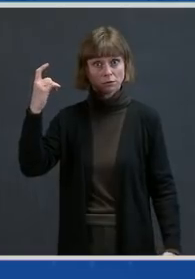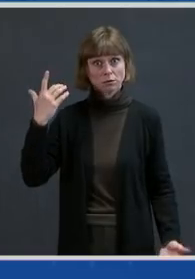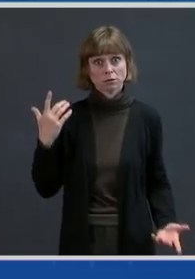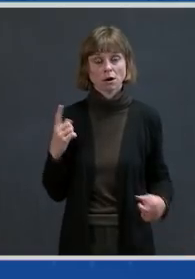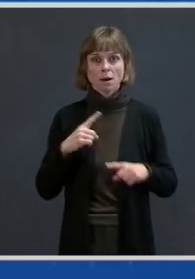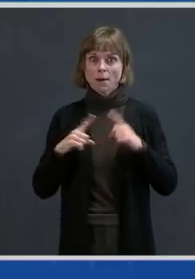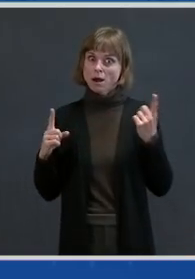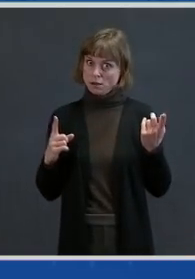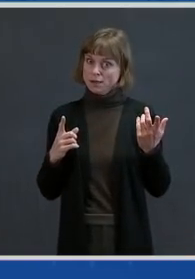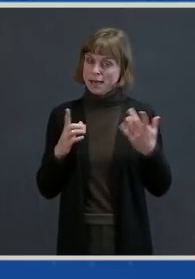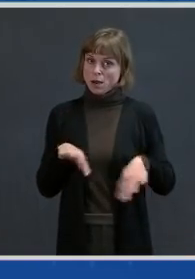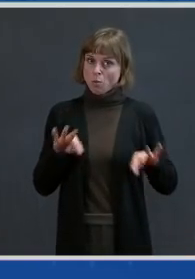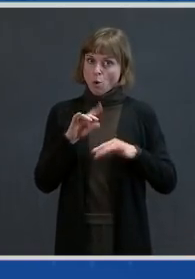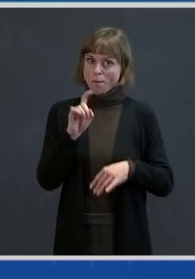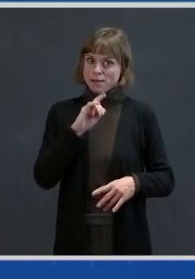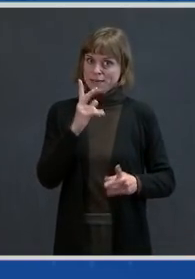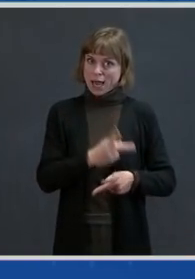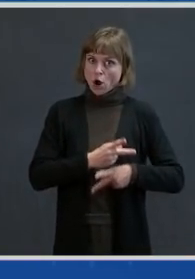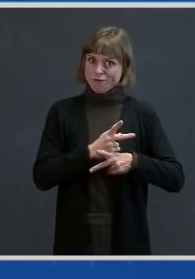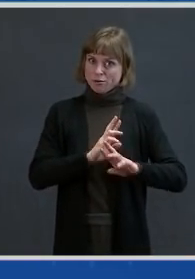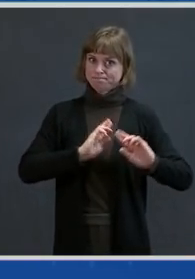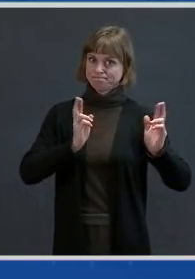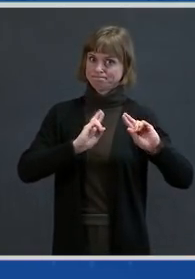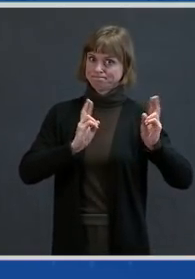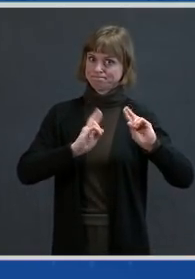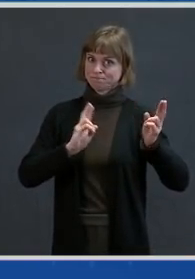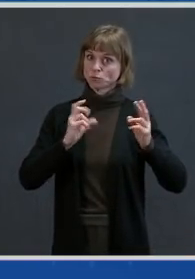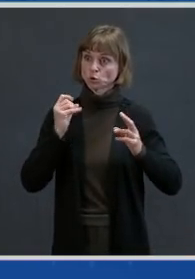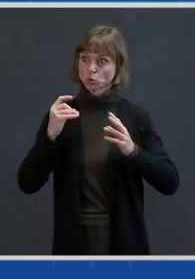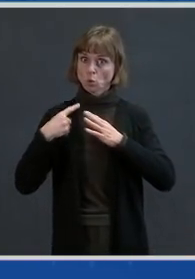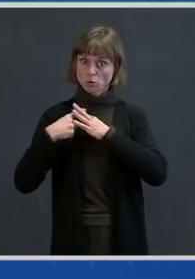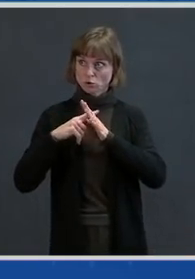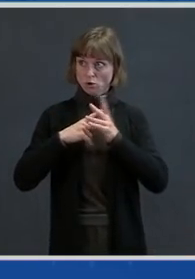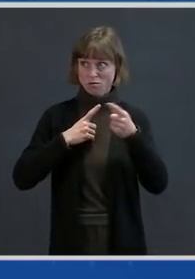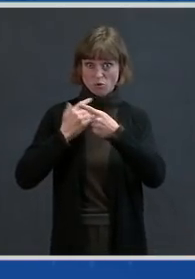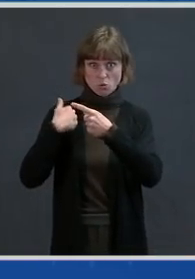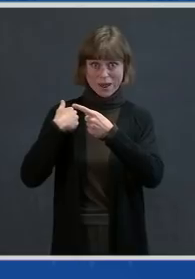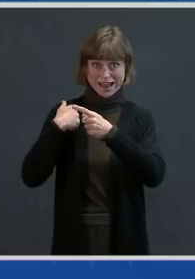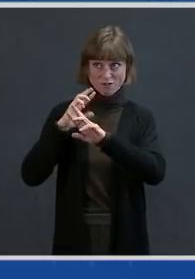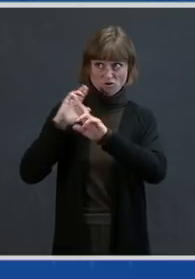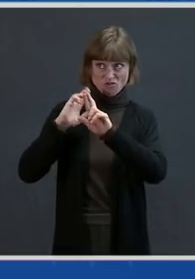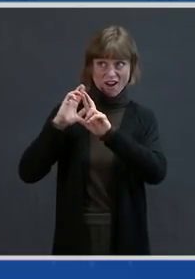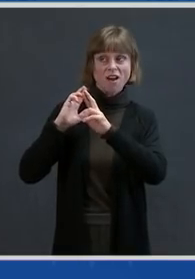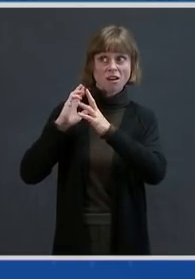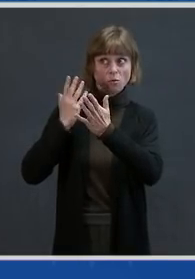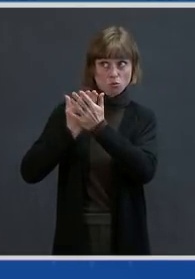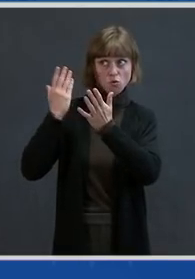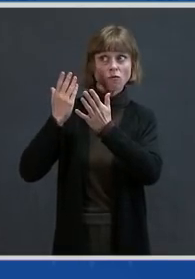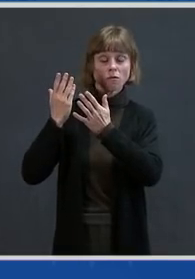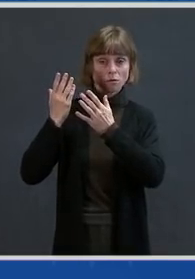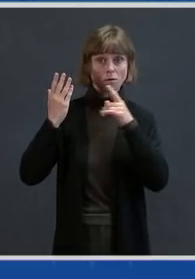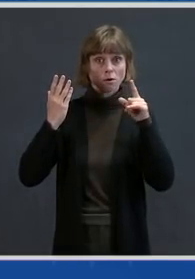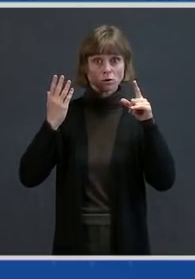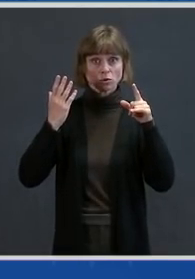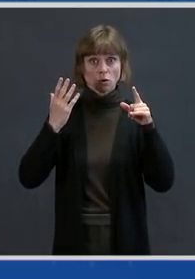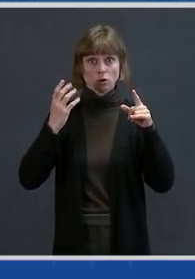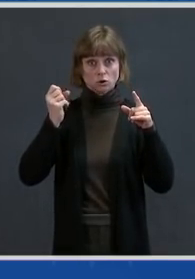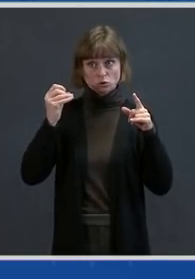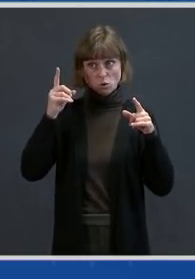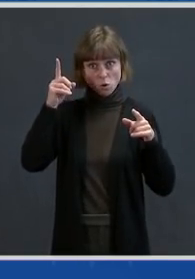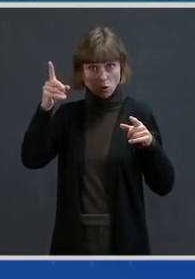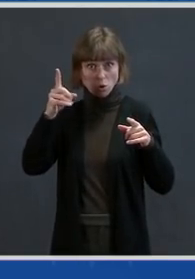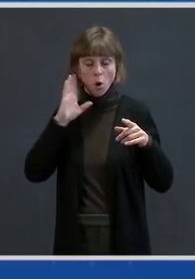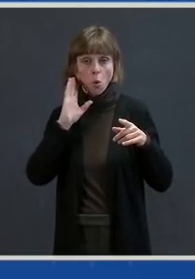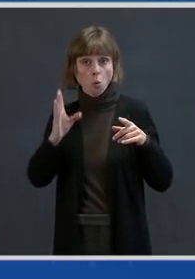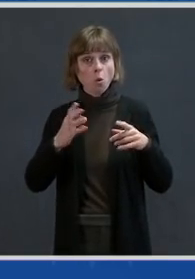you want to at least start off and show the proof of principle that you can get a vaccine that can induce a